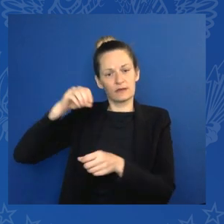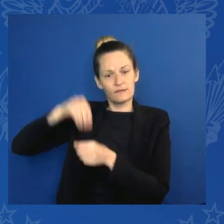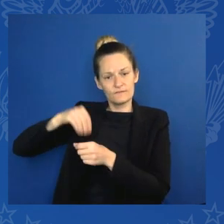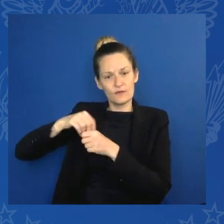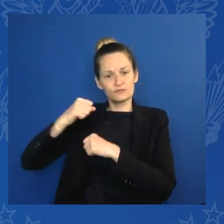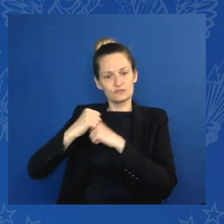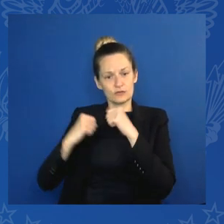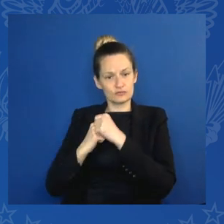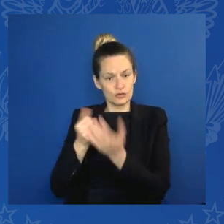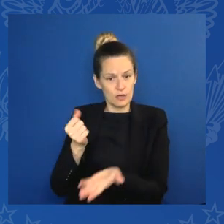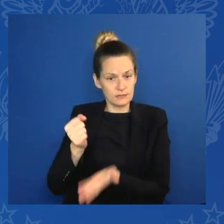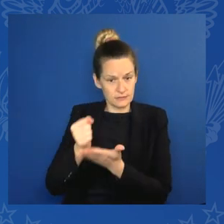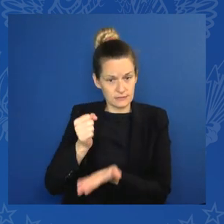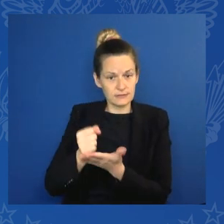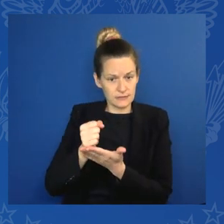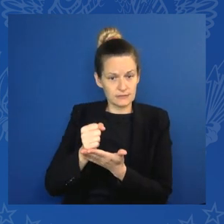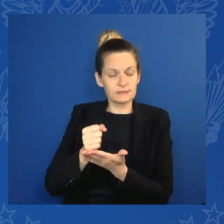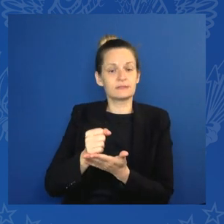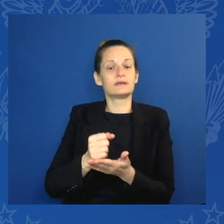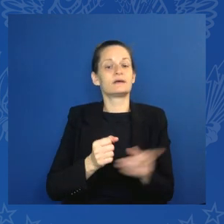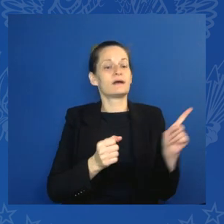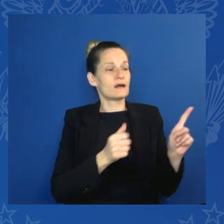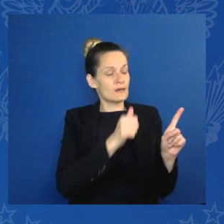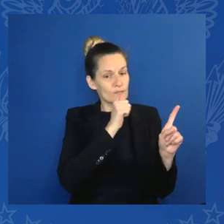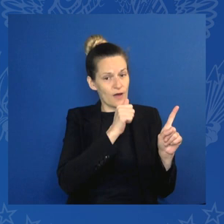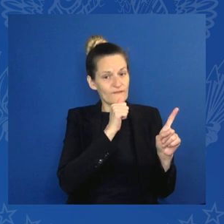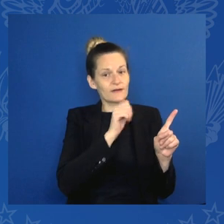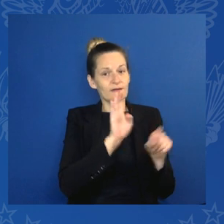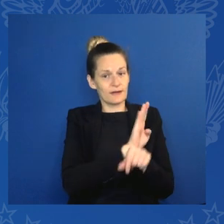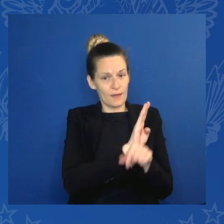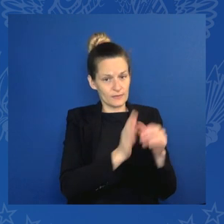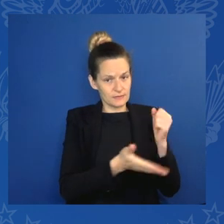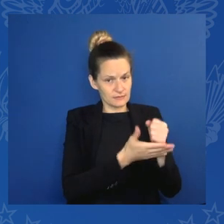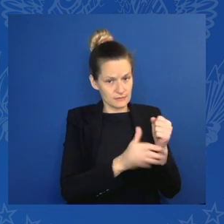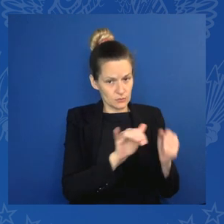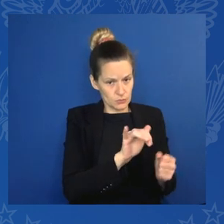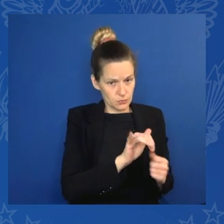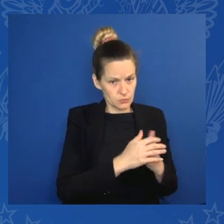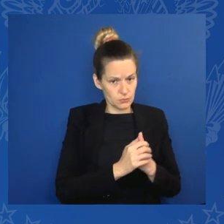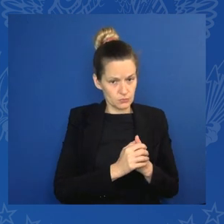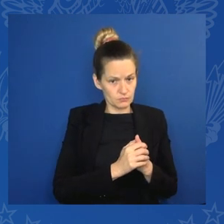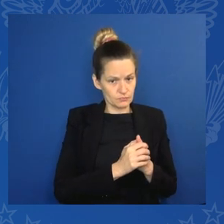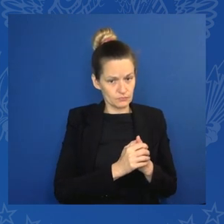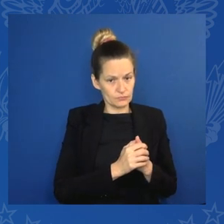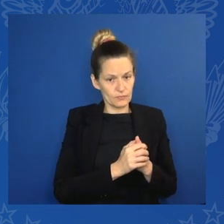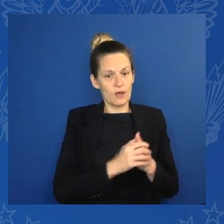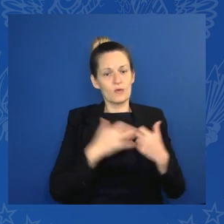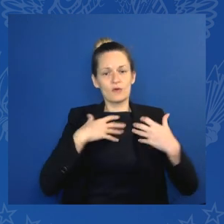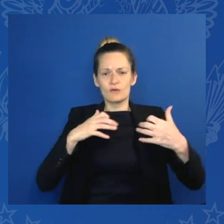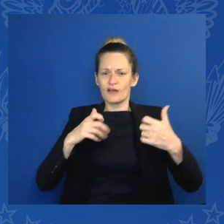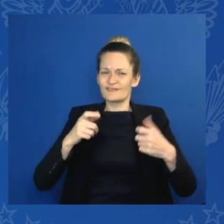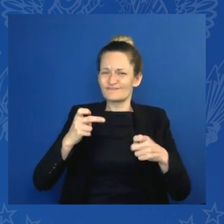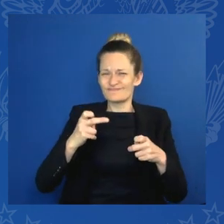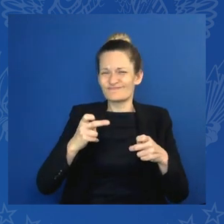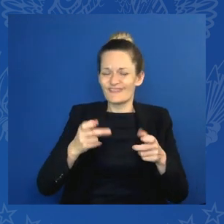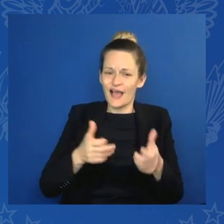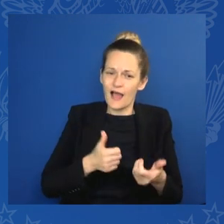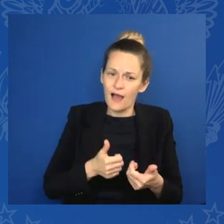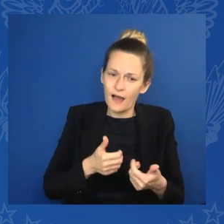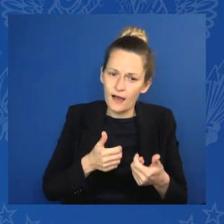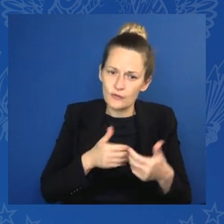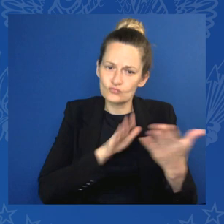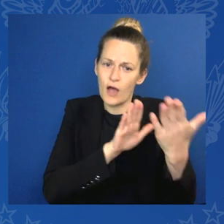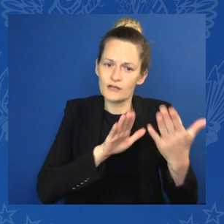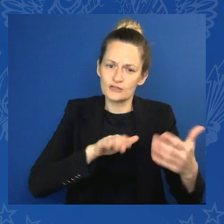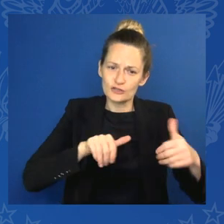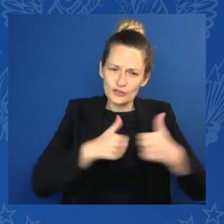In addition to the challenges such as COVID-19 or climate change, at the moment, due to the aggression of Ukraine, the